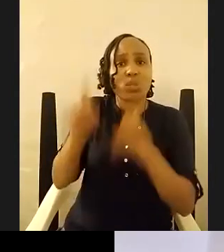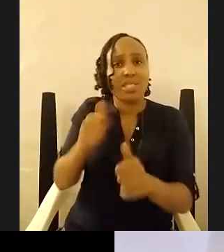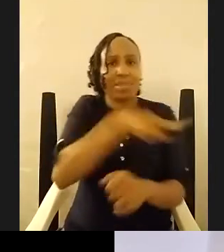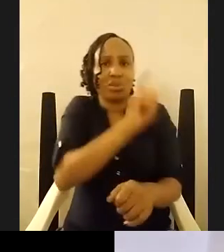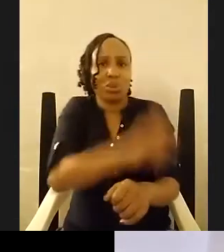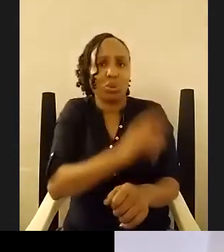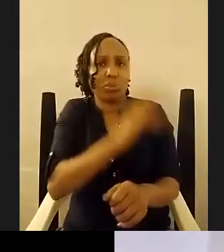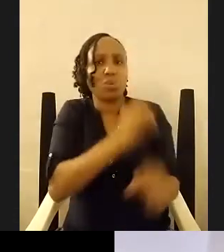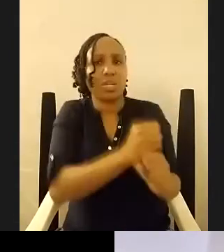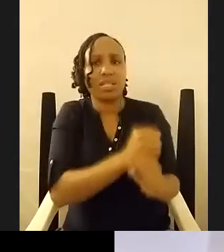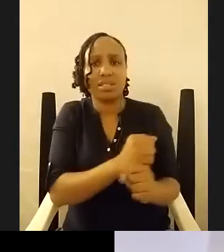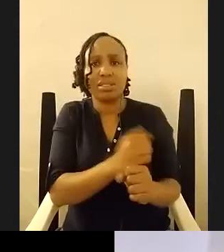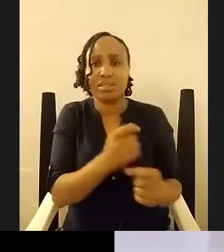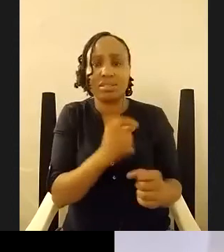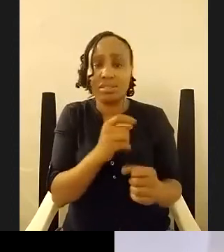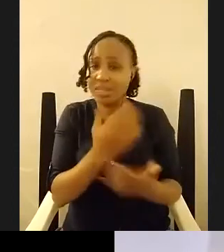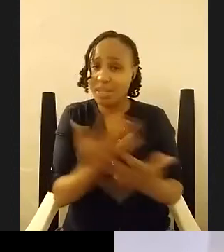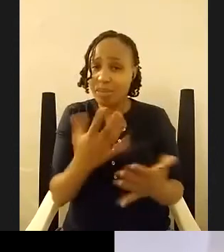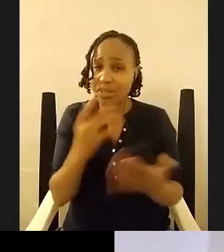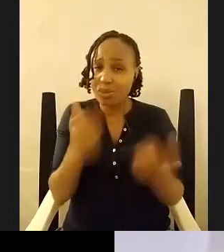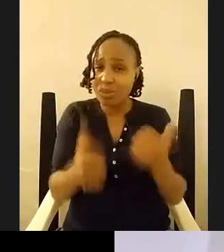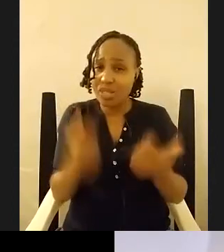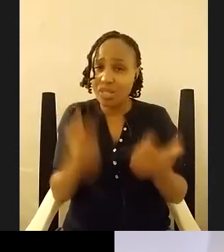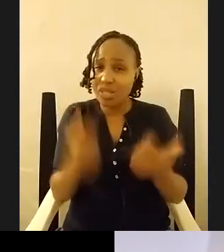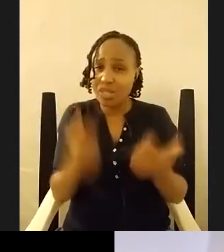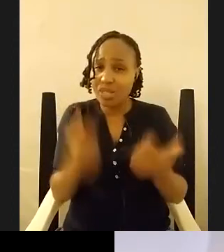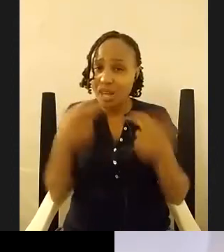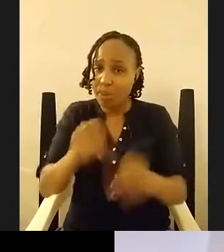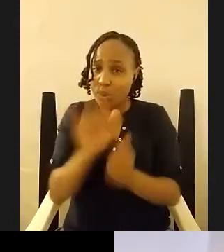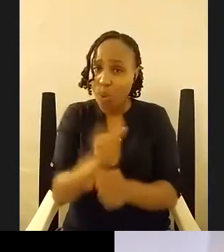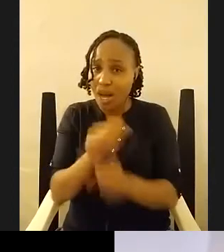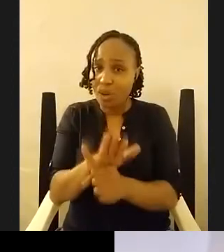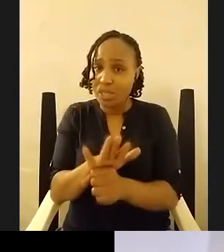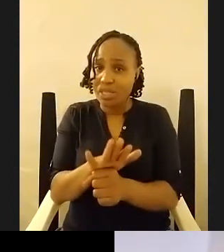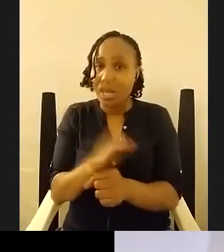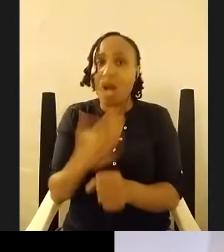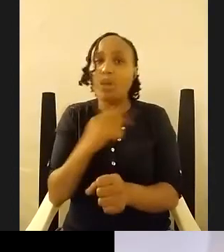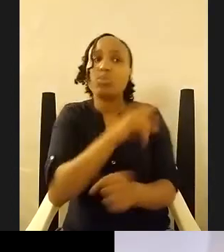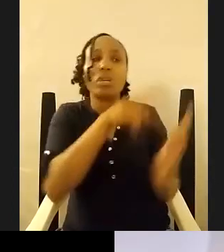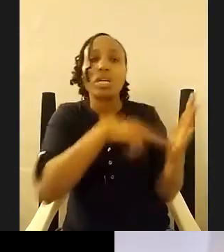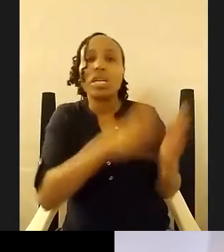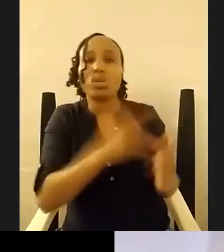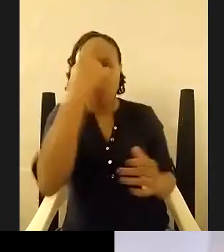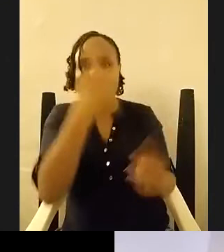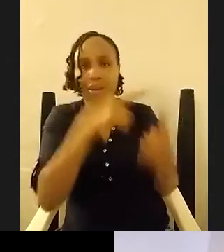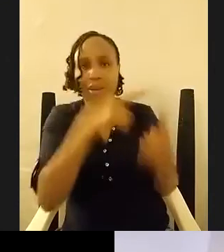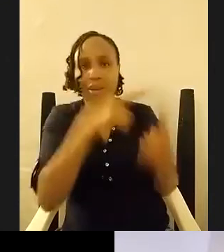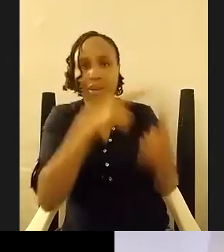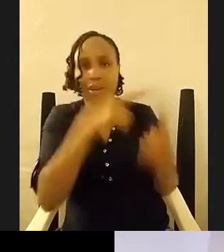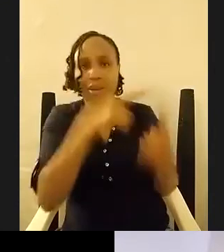happens with your work a lot like yeah but i want you as the reader to think about it not to ask me for the answers do you find that happen a lot